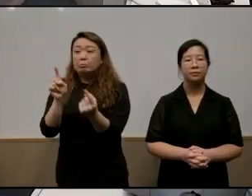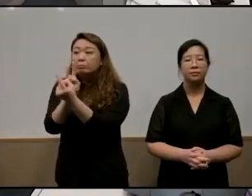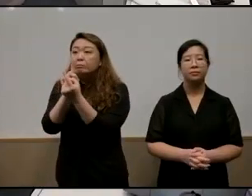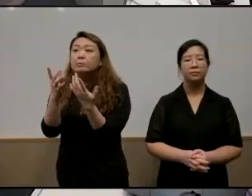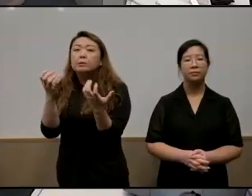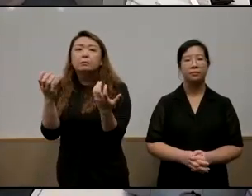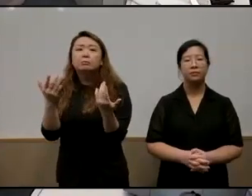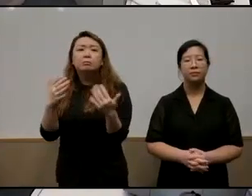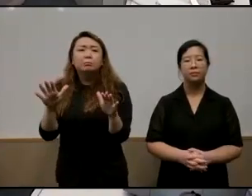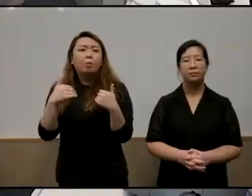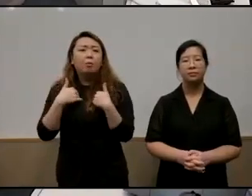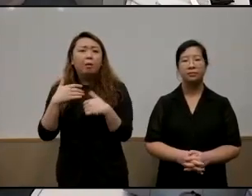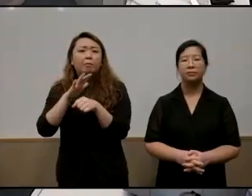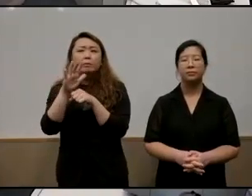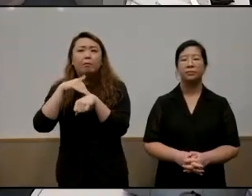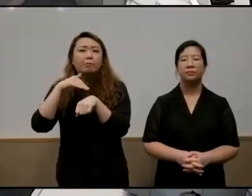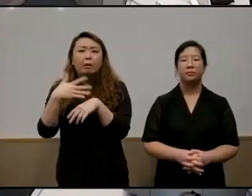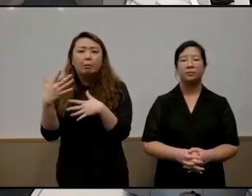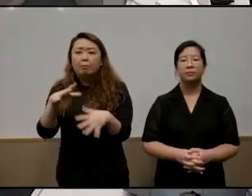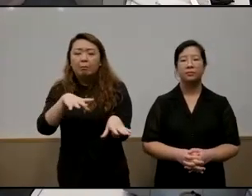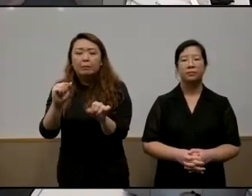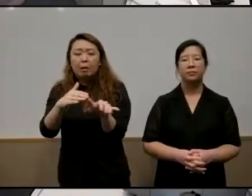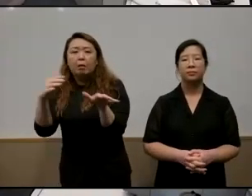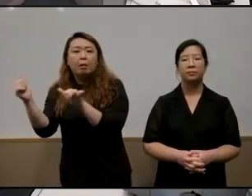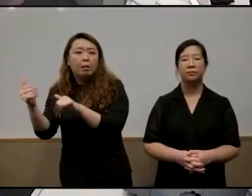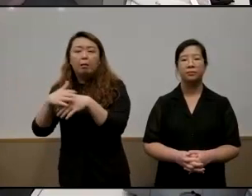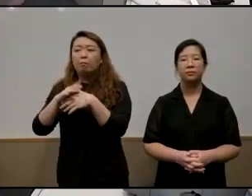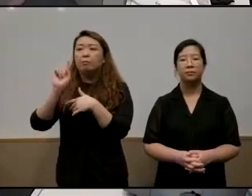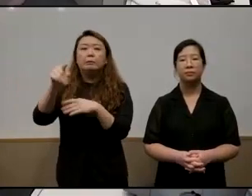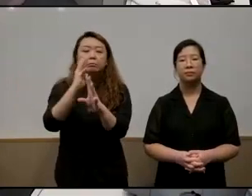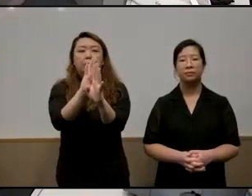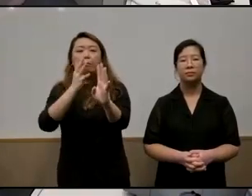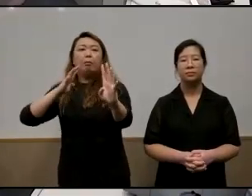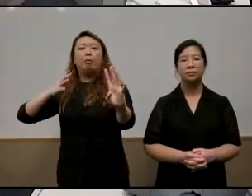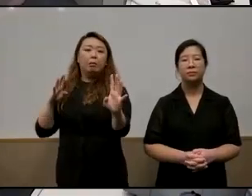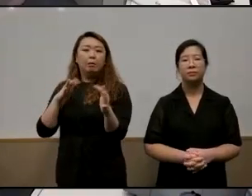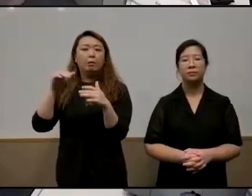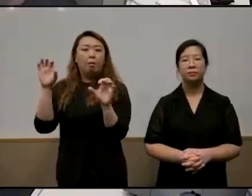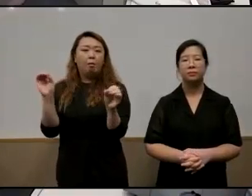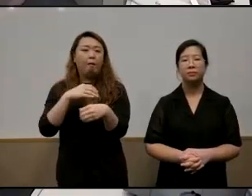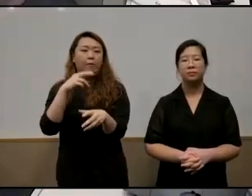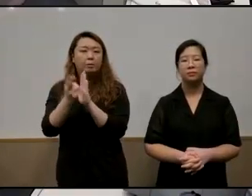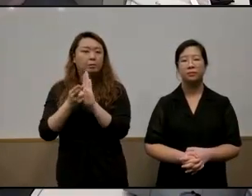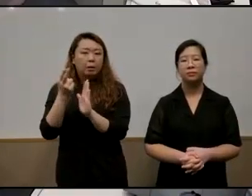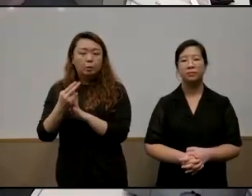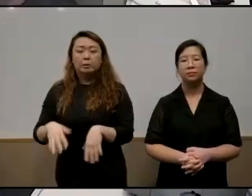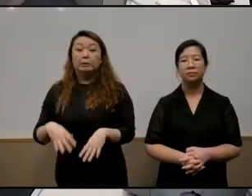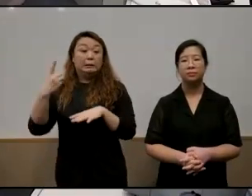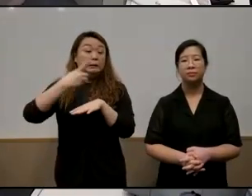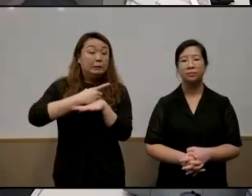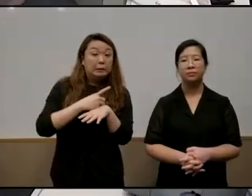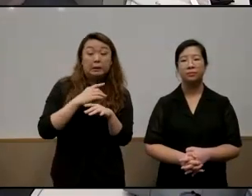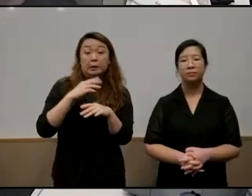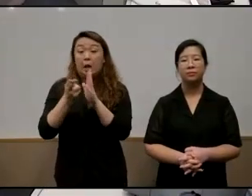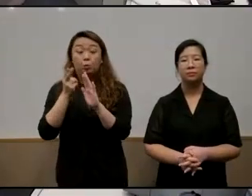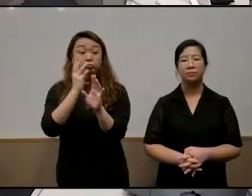today don't have the luxury like we do to take leave to go and stand in moe and queue during office hours the days and hours that they spend queuing